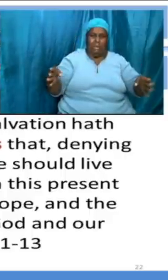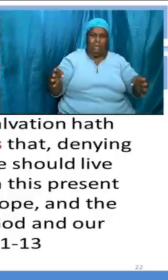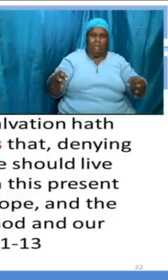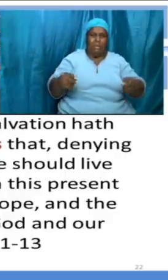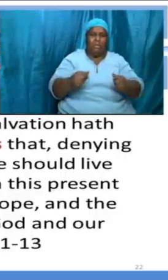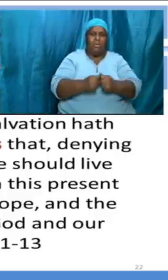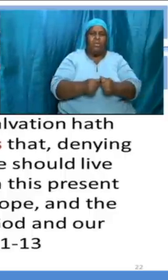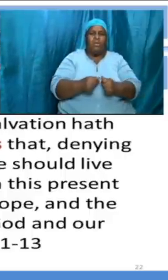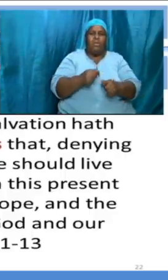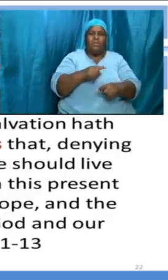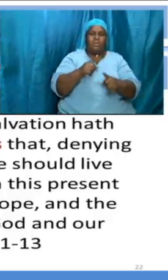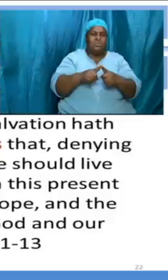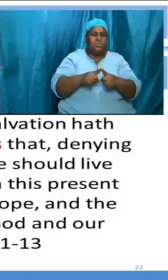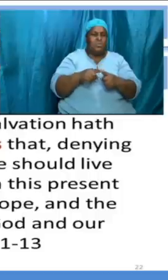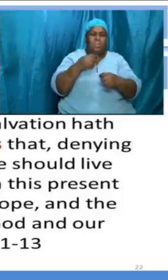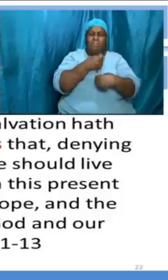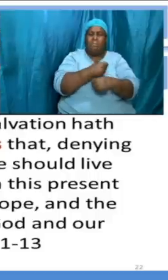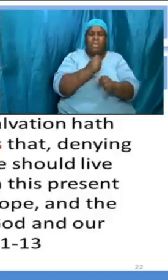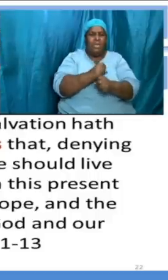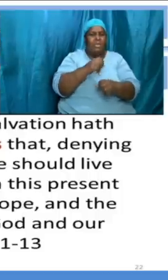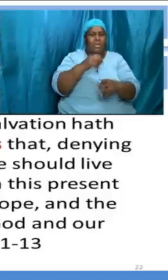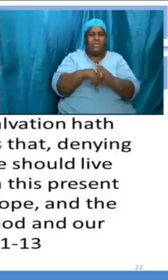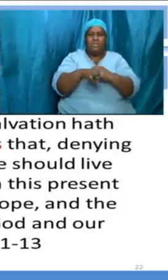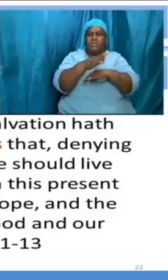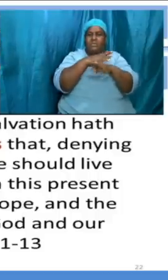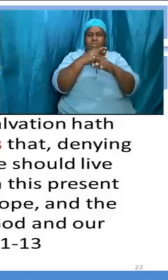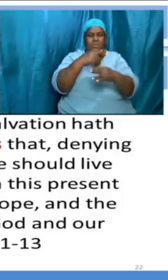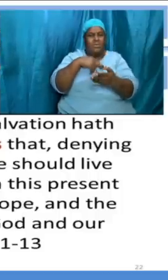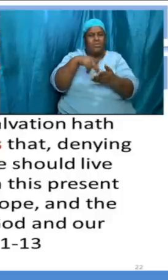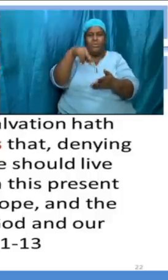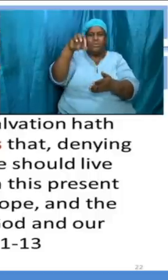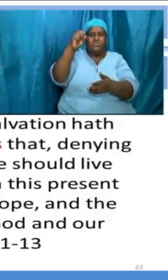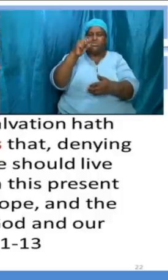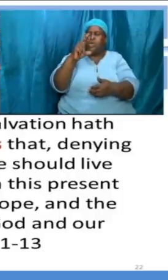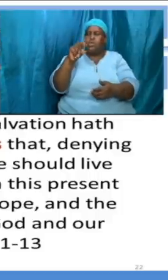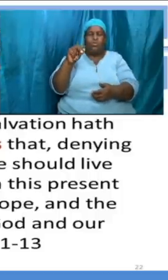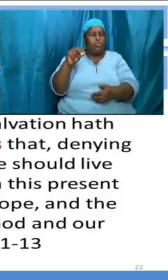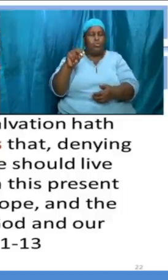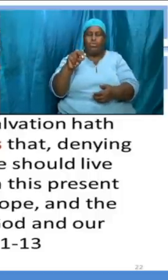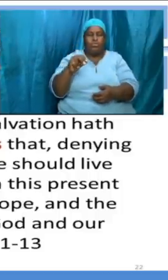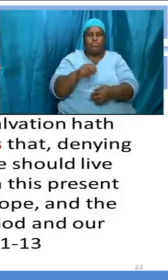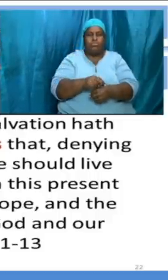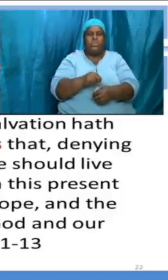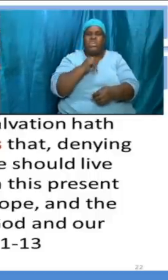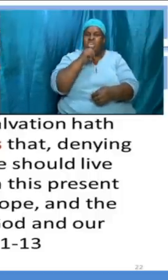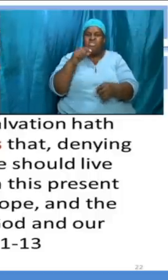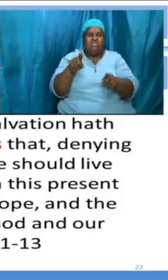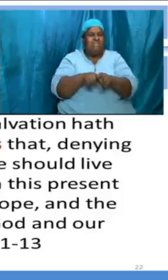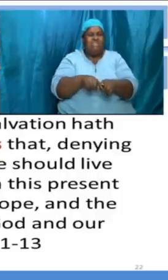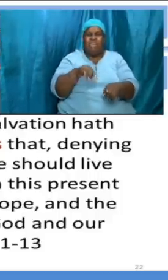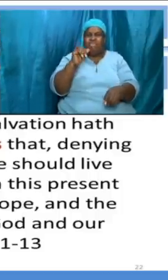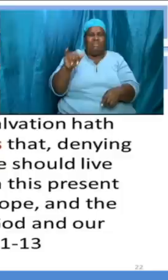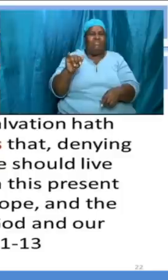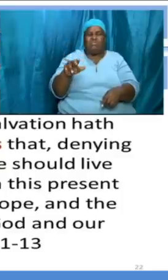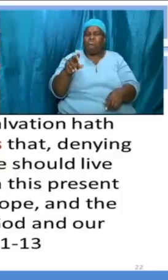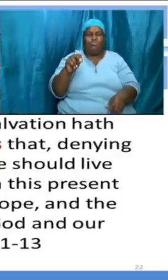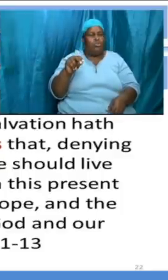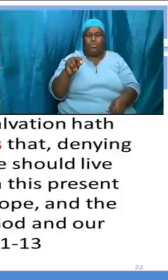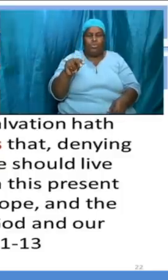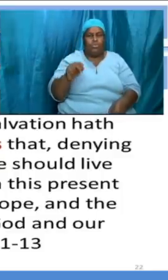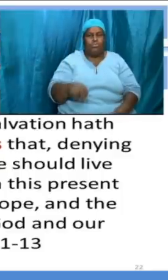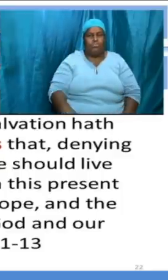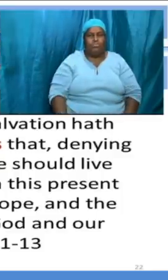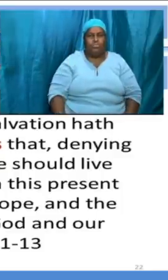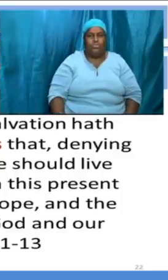gone off to heaven no it is not like that i want us and i don't want us to feel that oh jesus look how